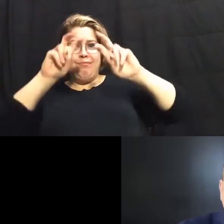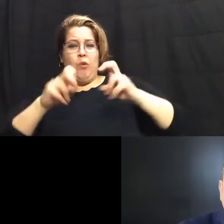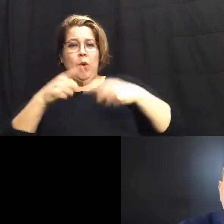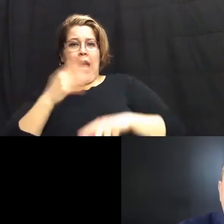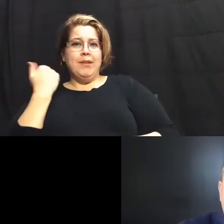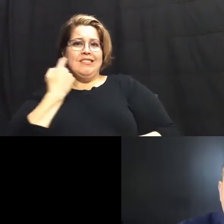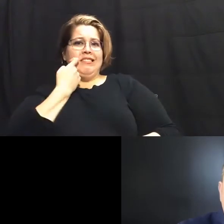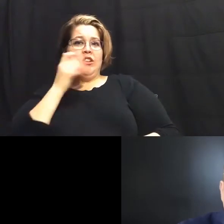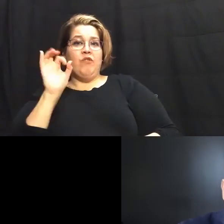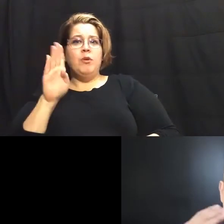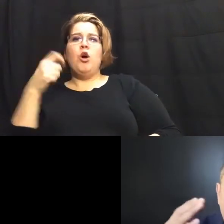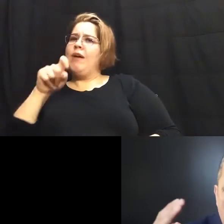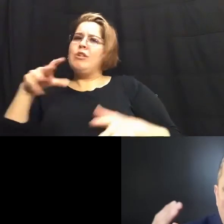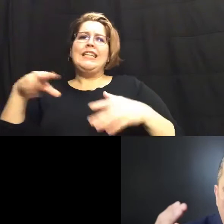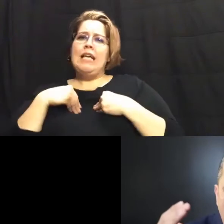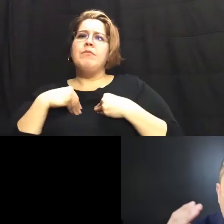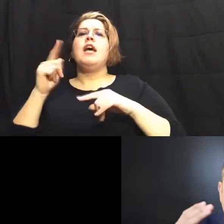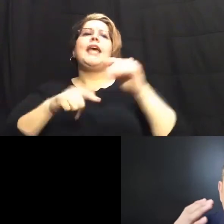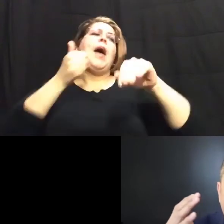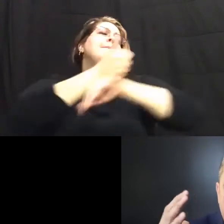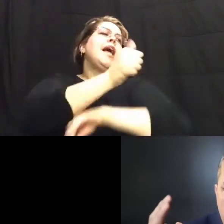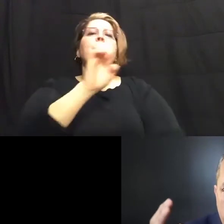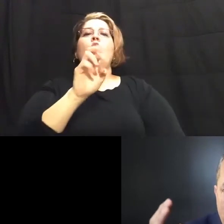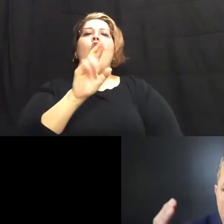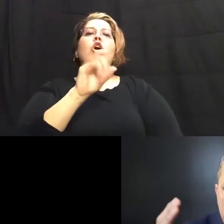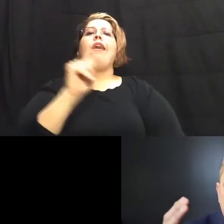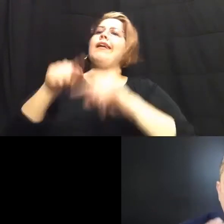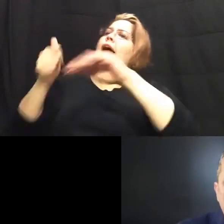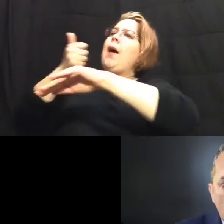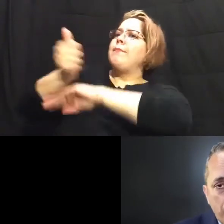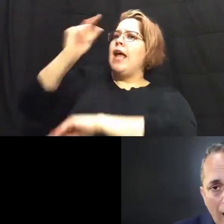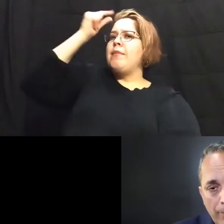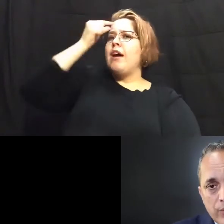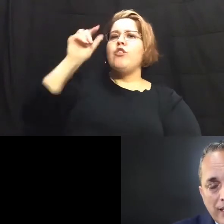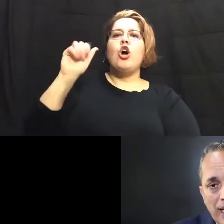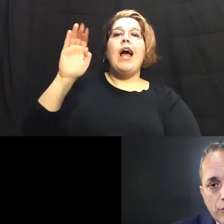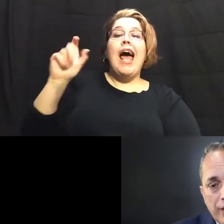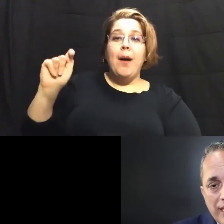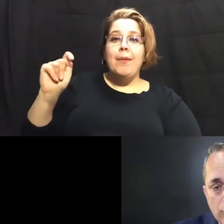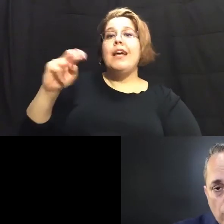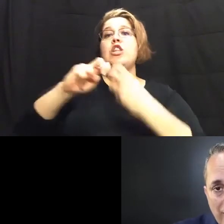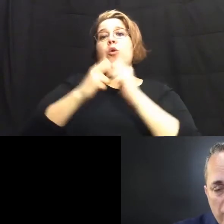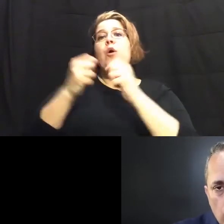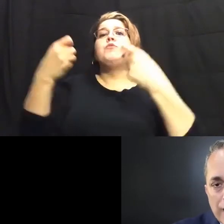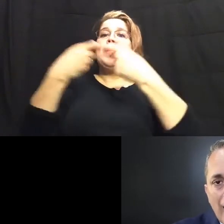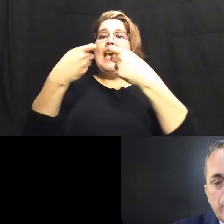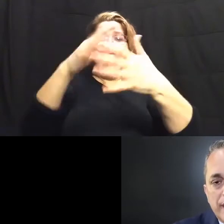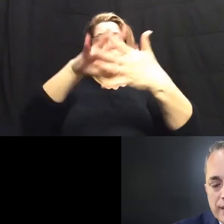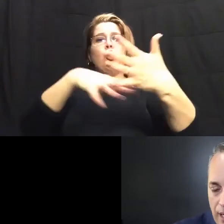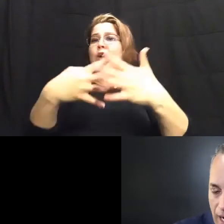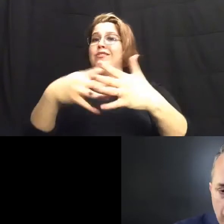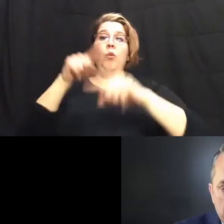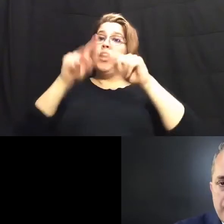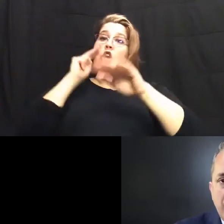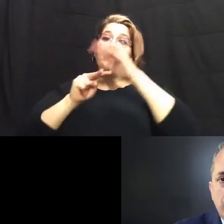we have to own it we can't blame urcott we can't blame governor abbott there are problems with the electrical grid that we could not predict